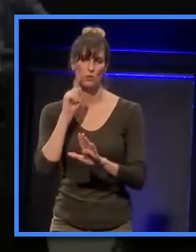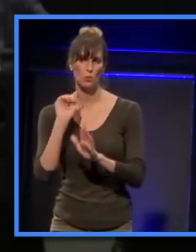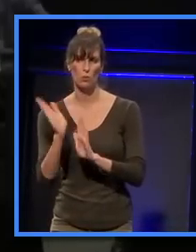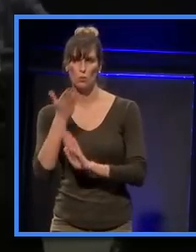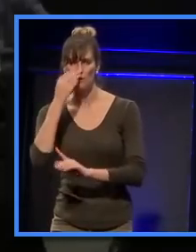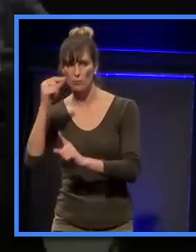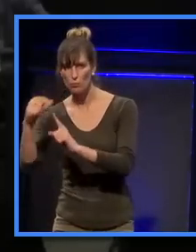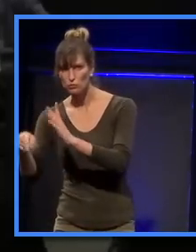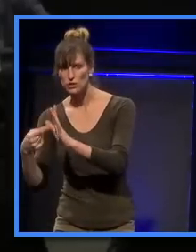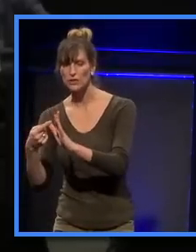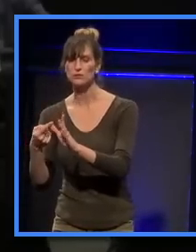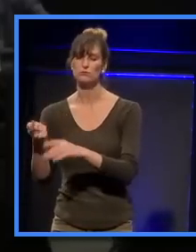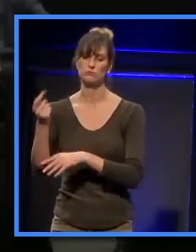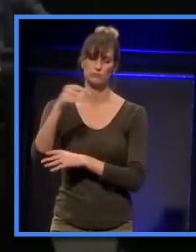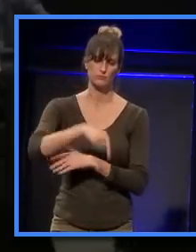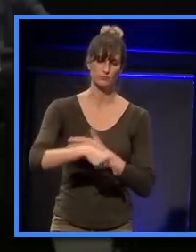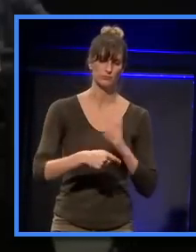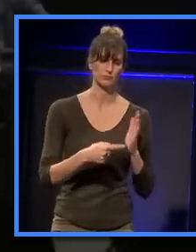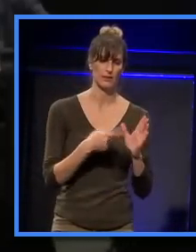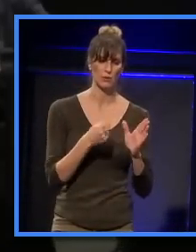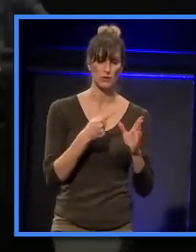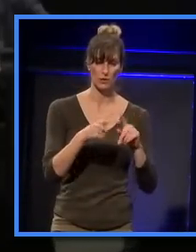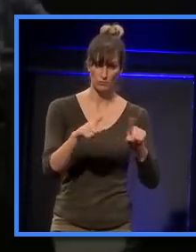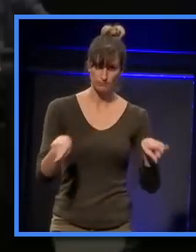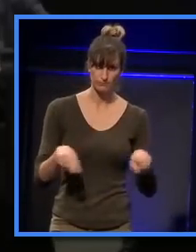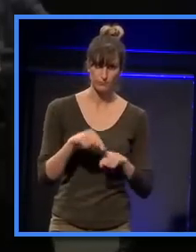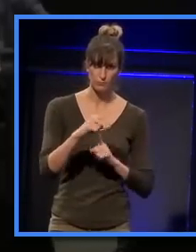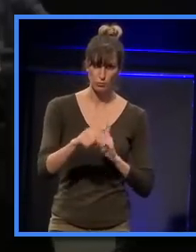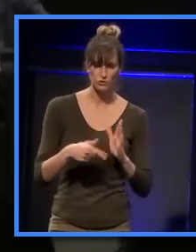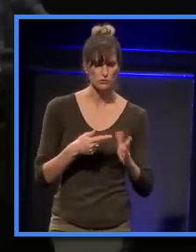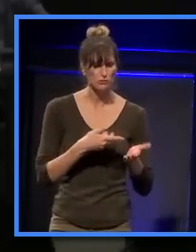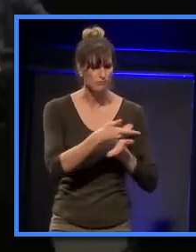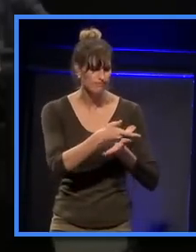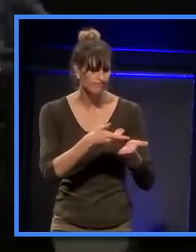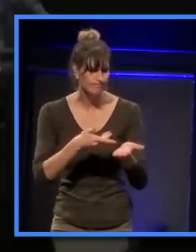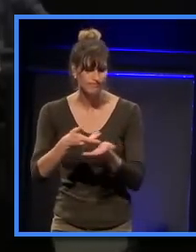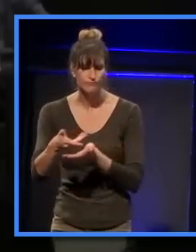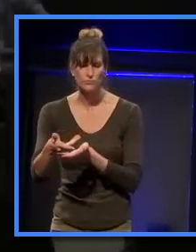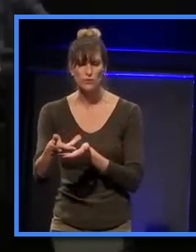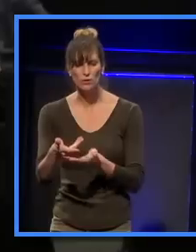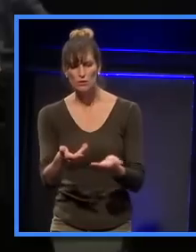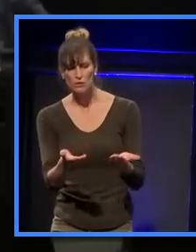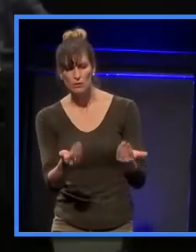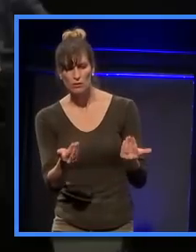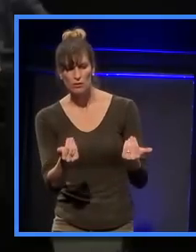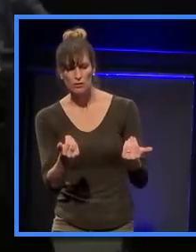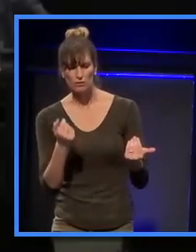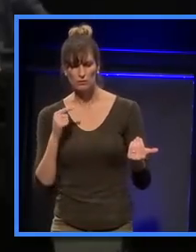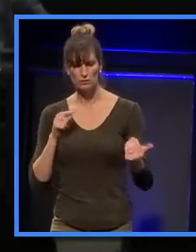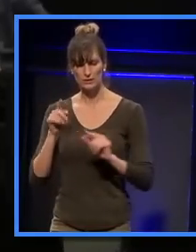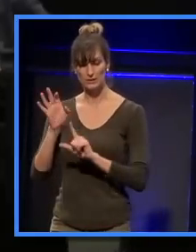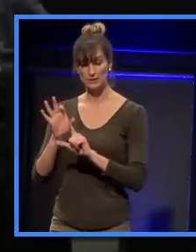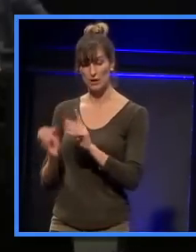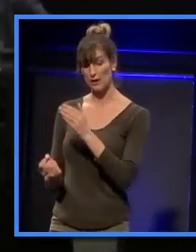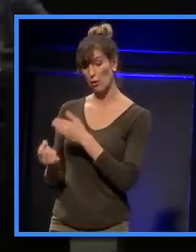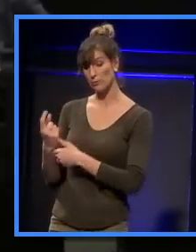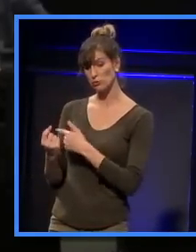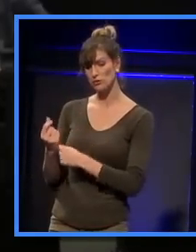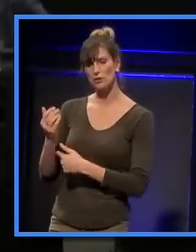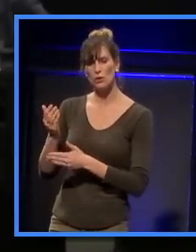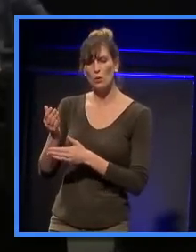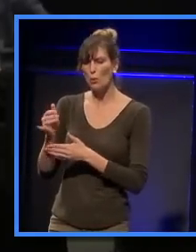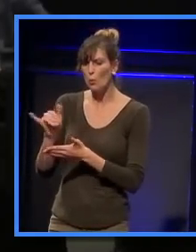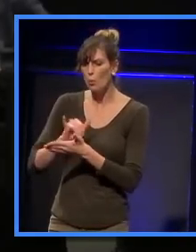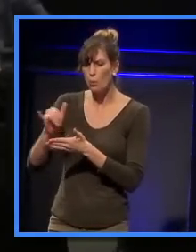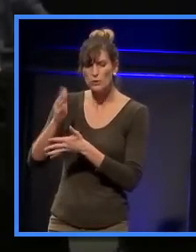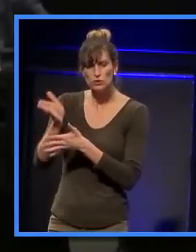and talking to them about what are the particular aspects of those design opportunities which have got to be meaningful for